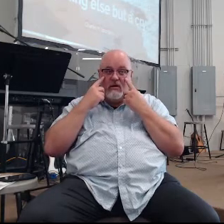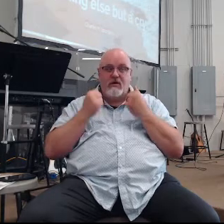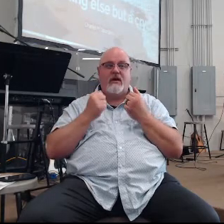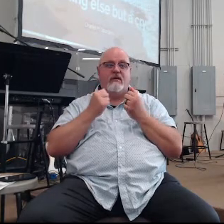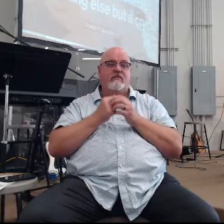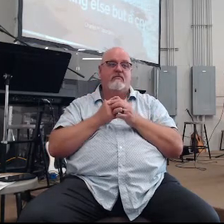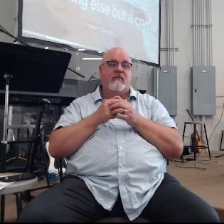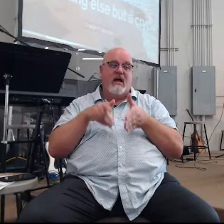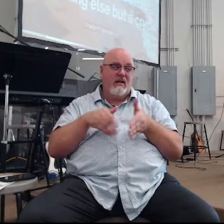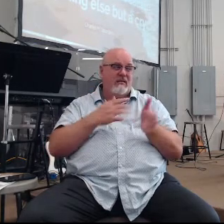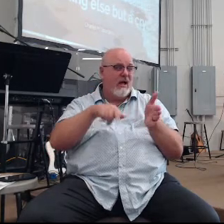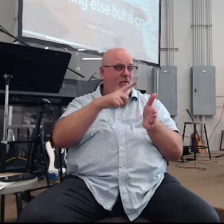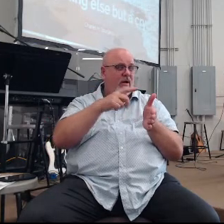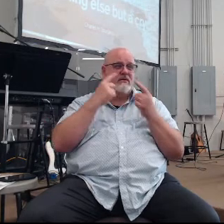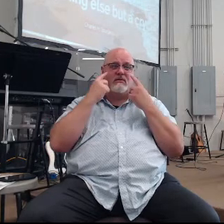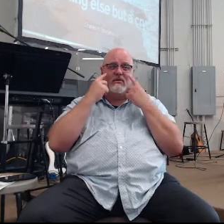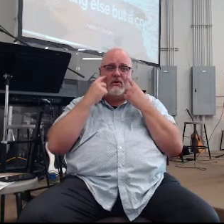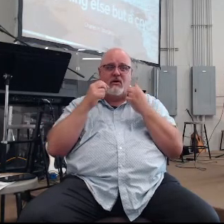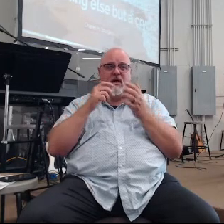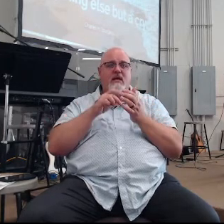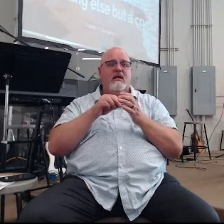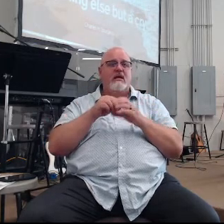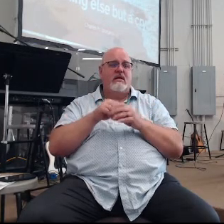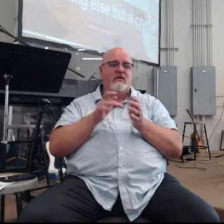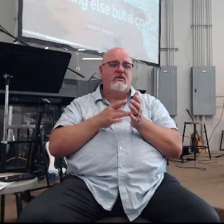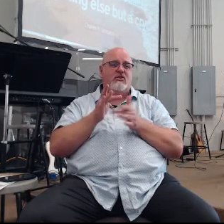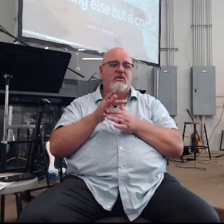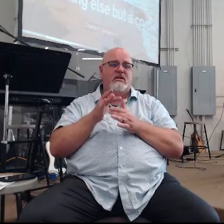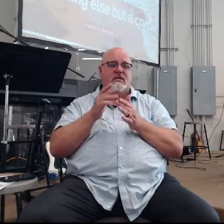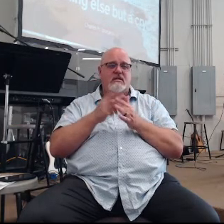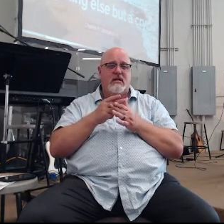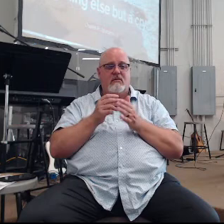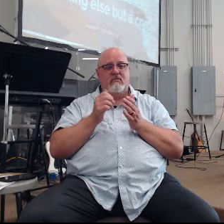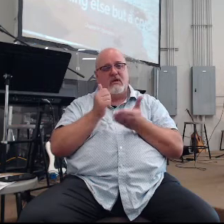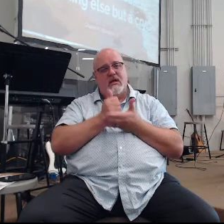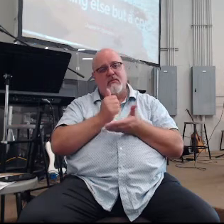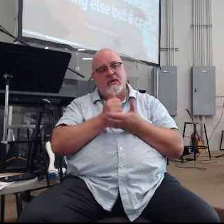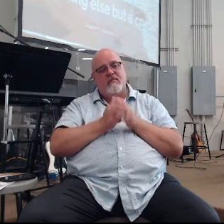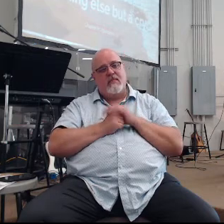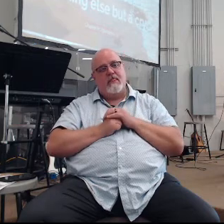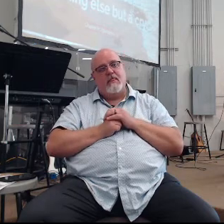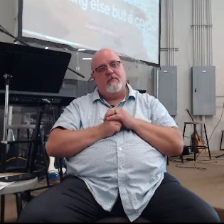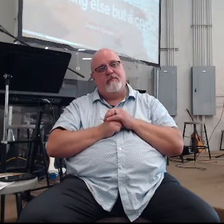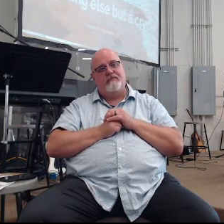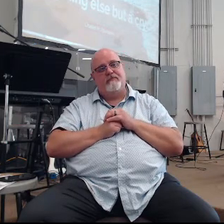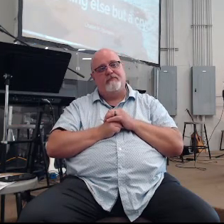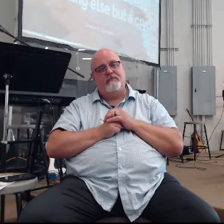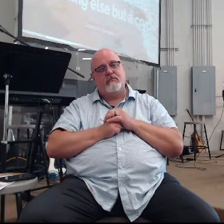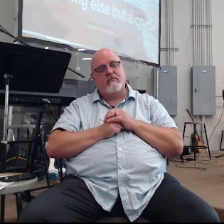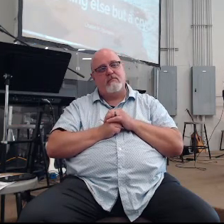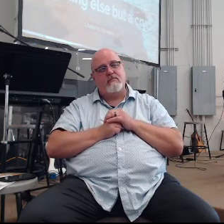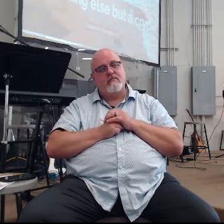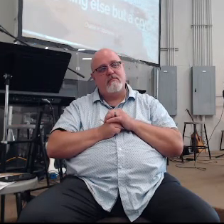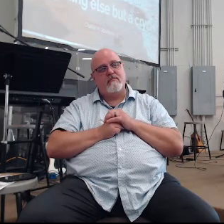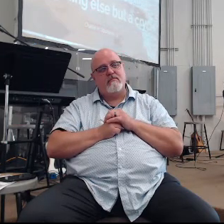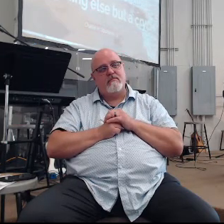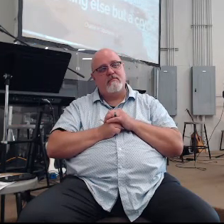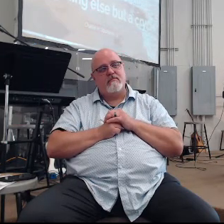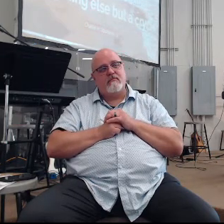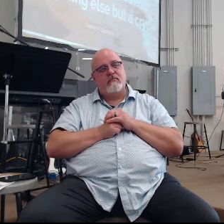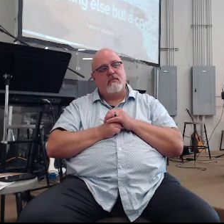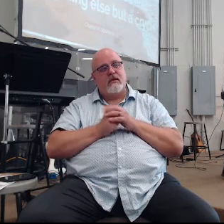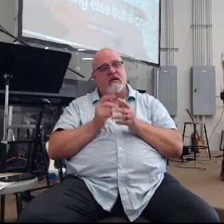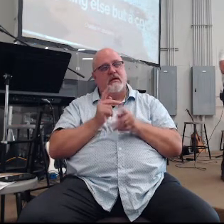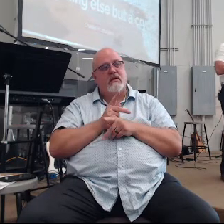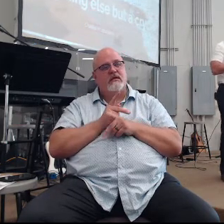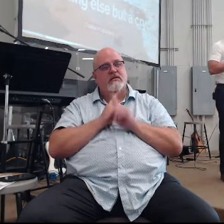let us weep in Jesus name amen so let's let's